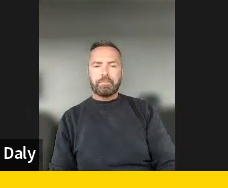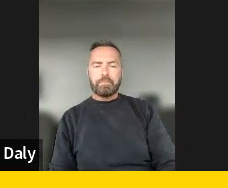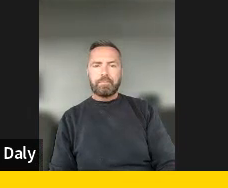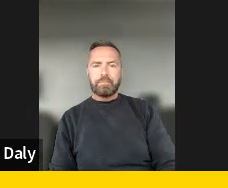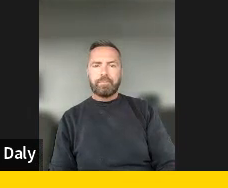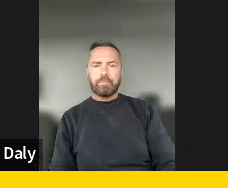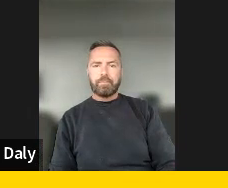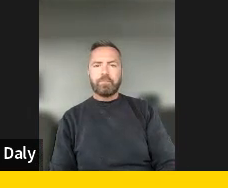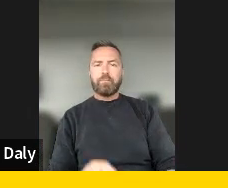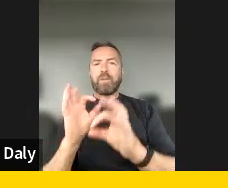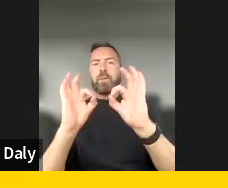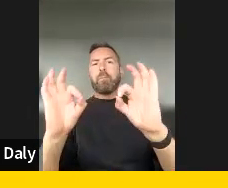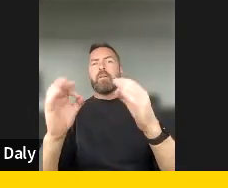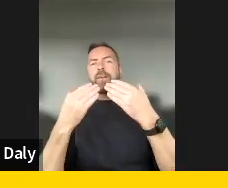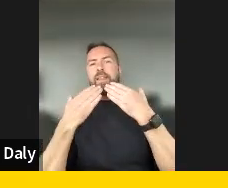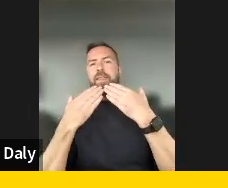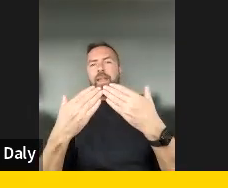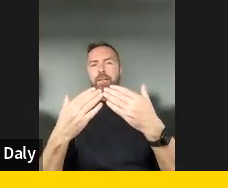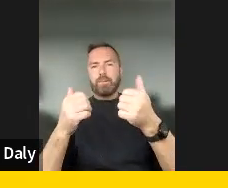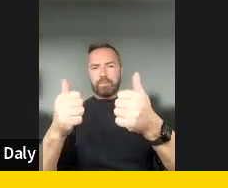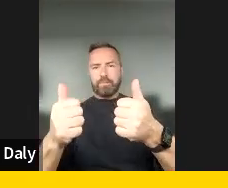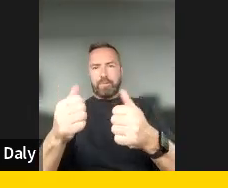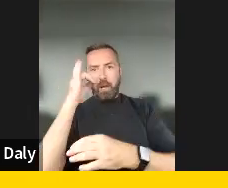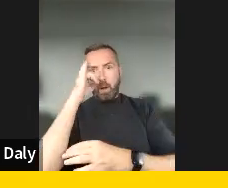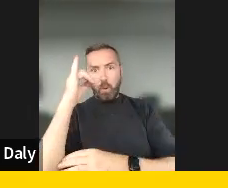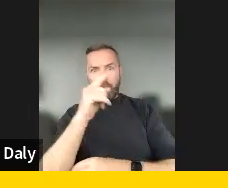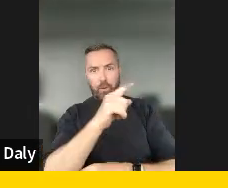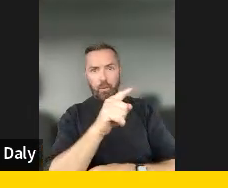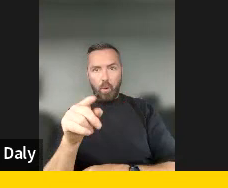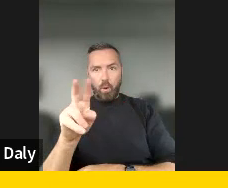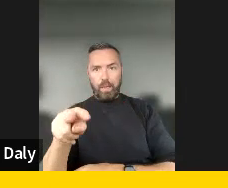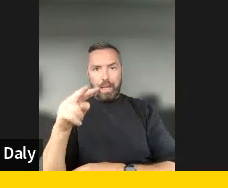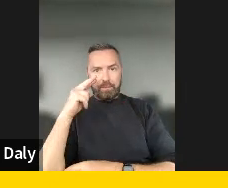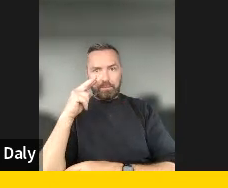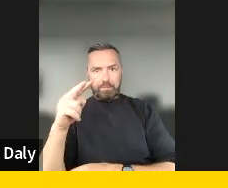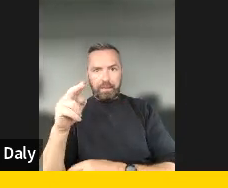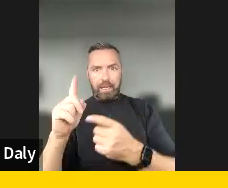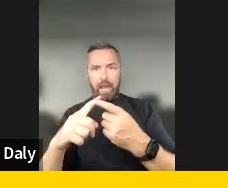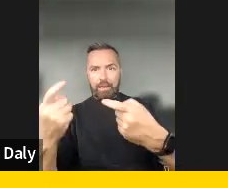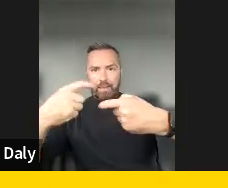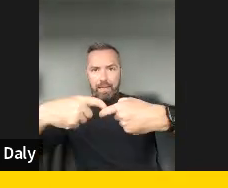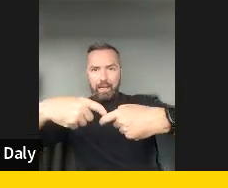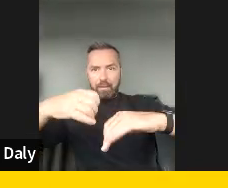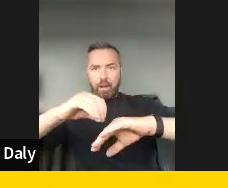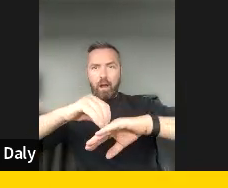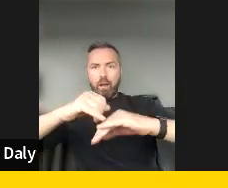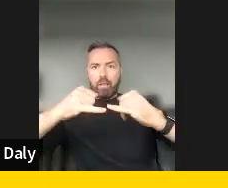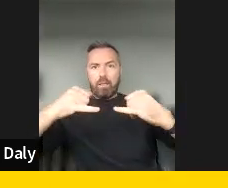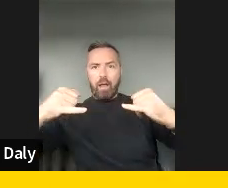perfect thank you very much vasiliki so i hope that everyone can um can connect online so that so